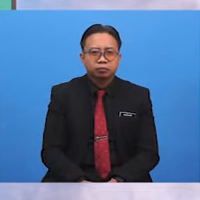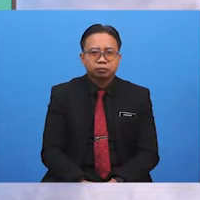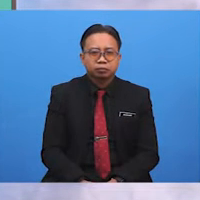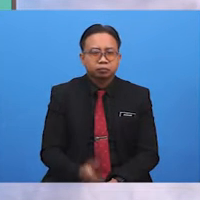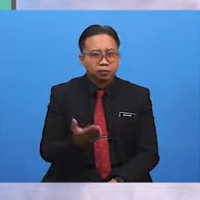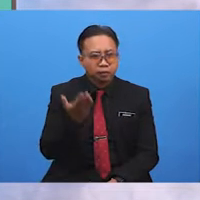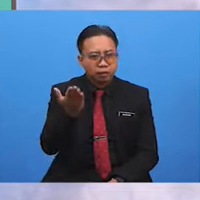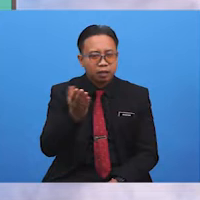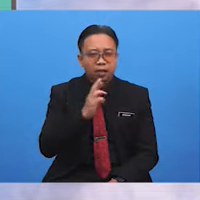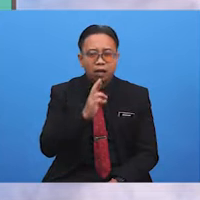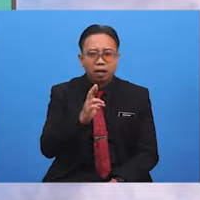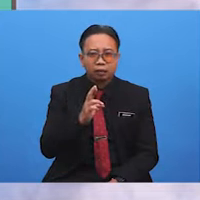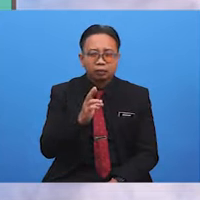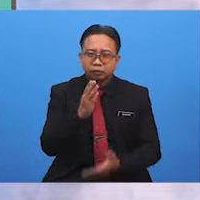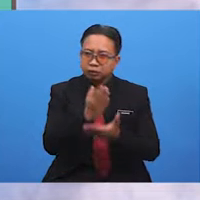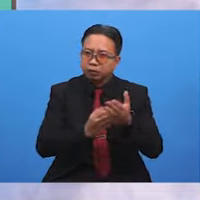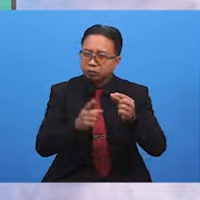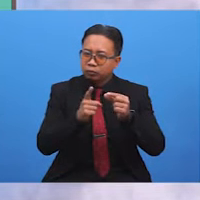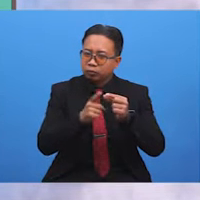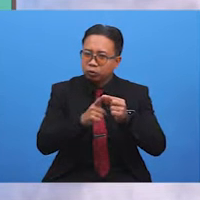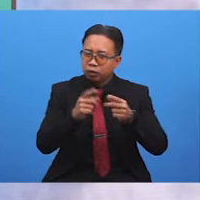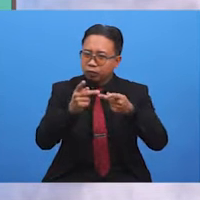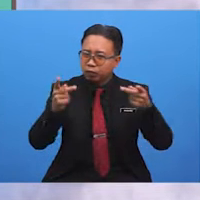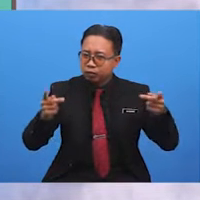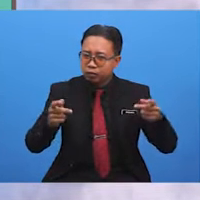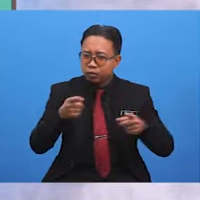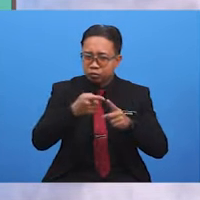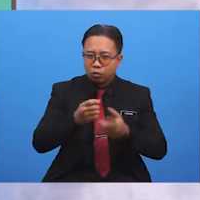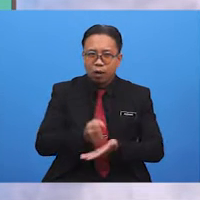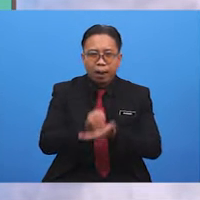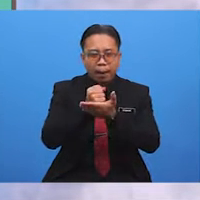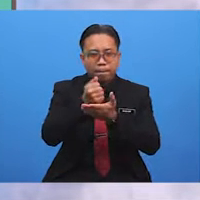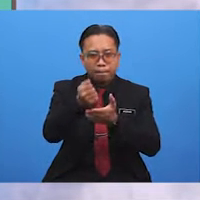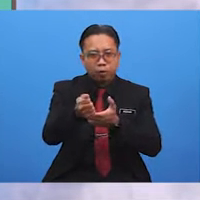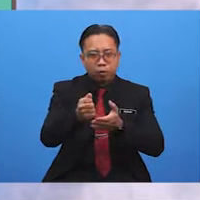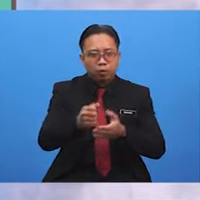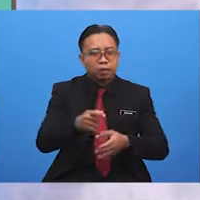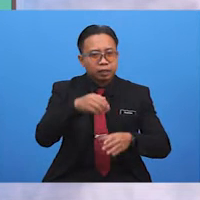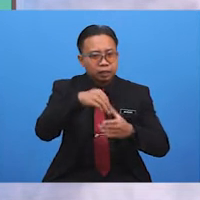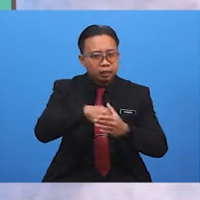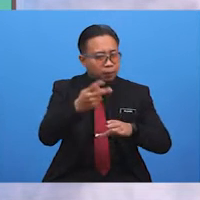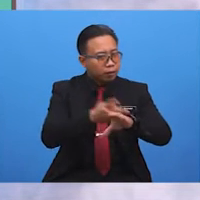Here are some words and phrases to help you out in your practice